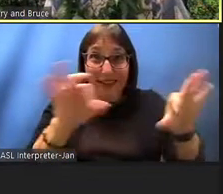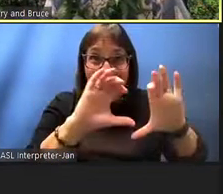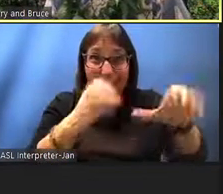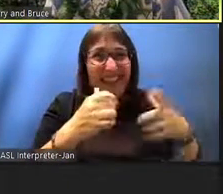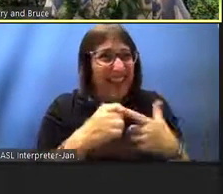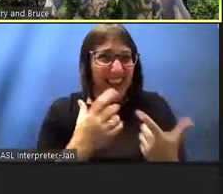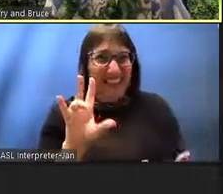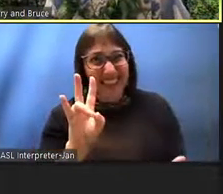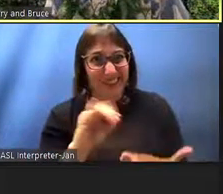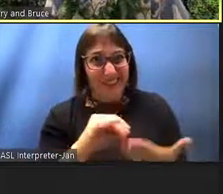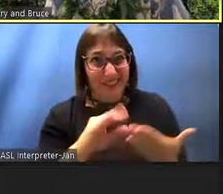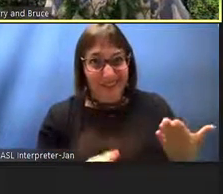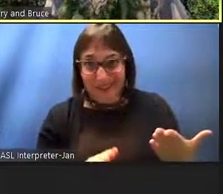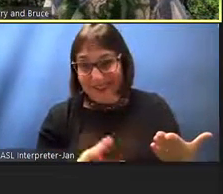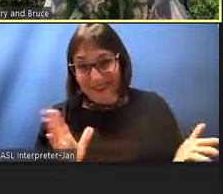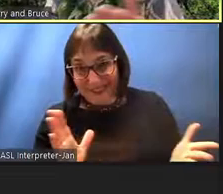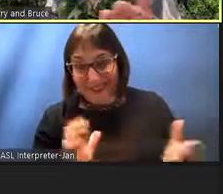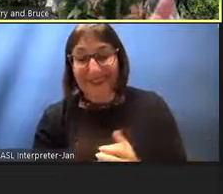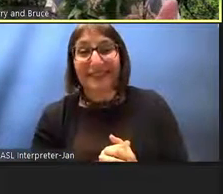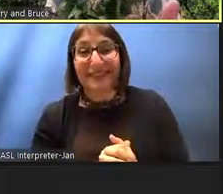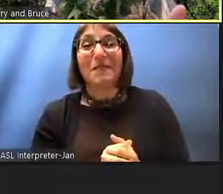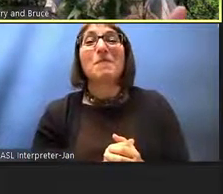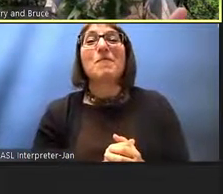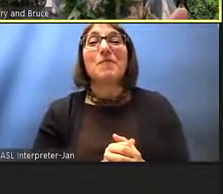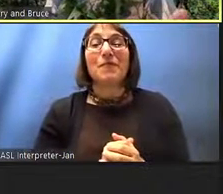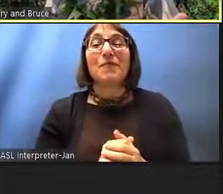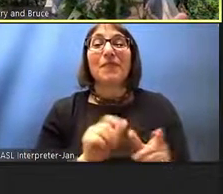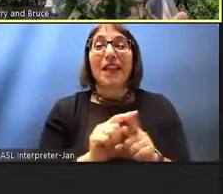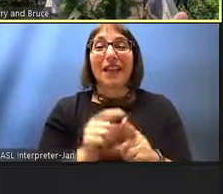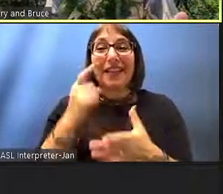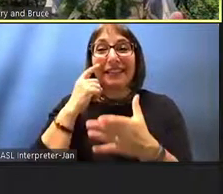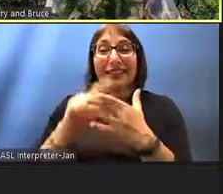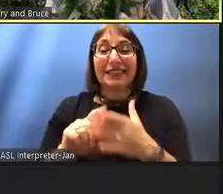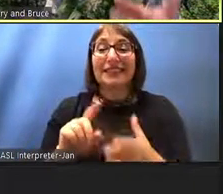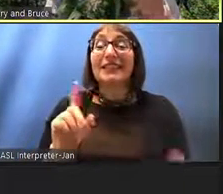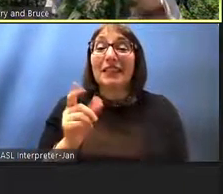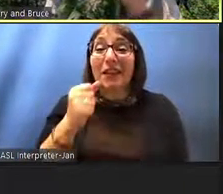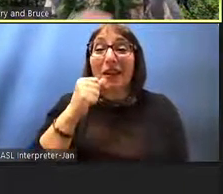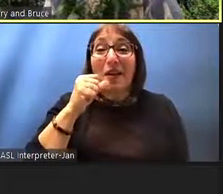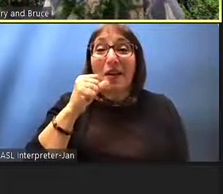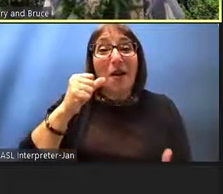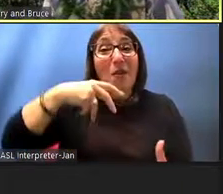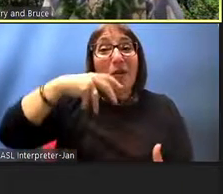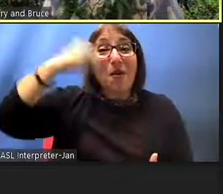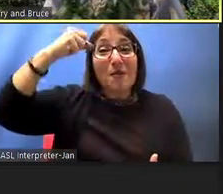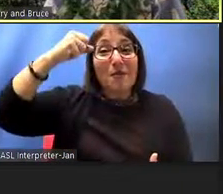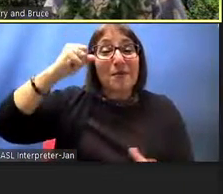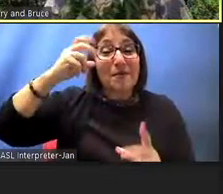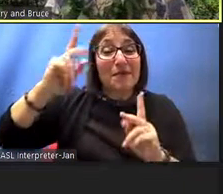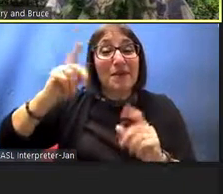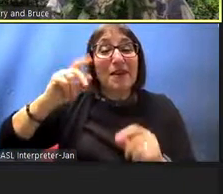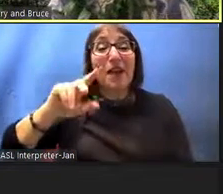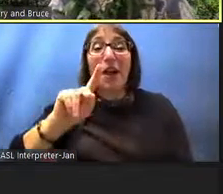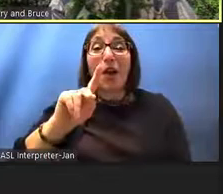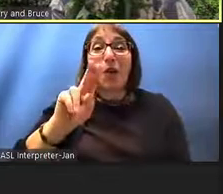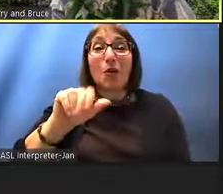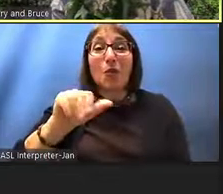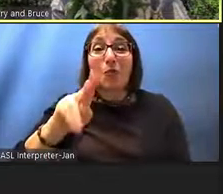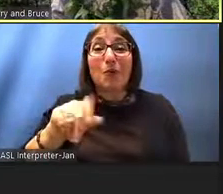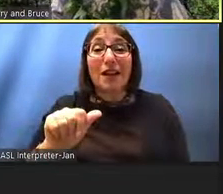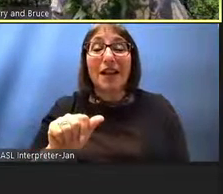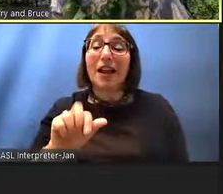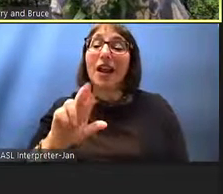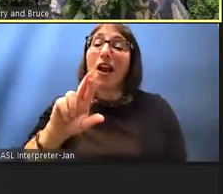uh but uh and then of course i see kupuna here um this is if i could say their names of course rachel